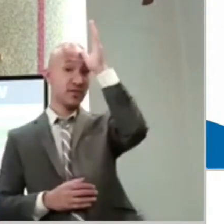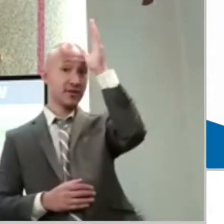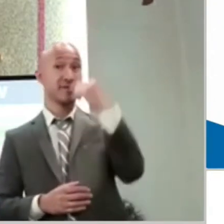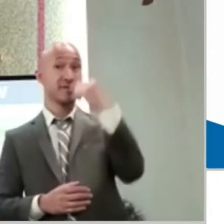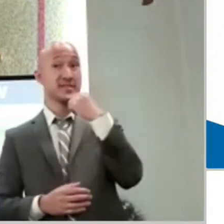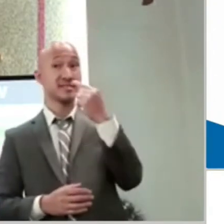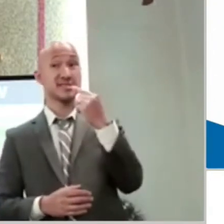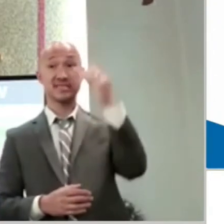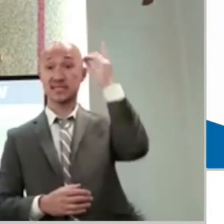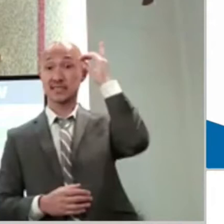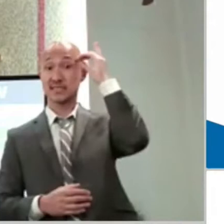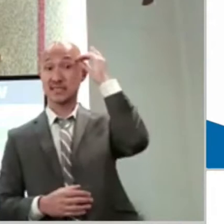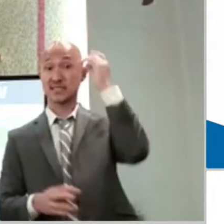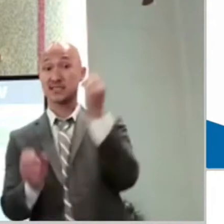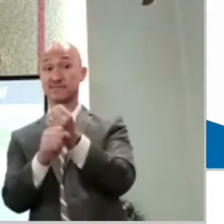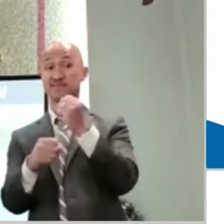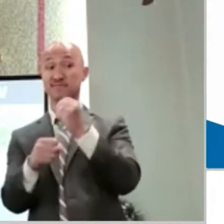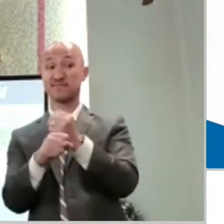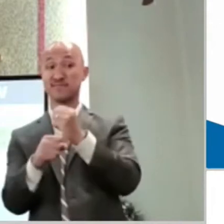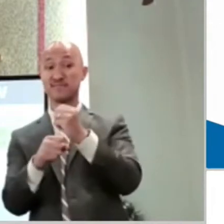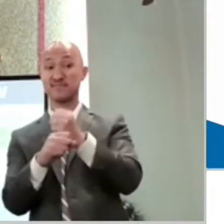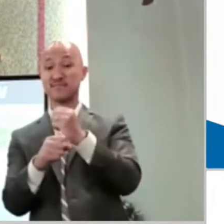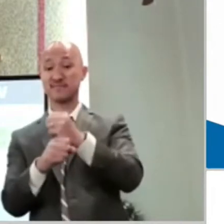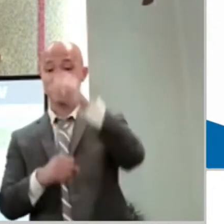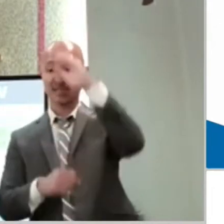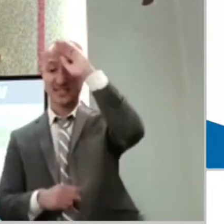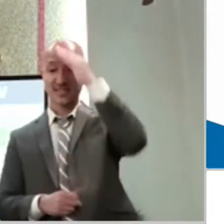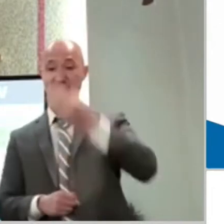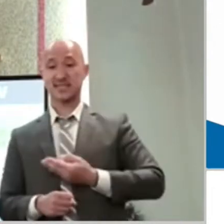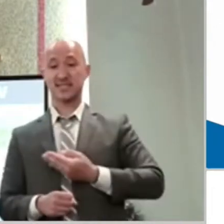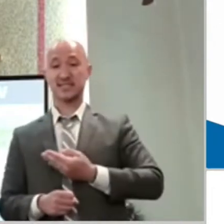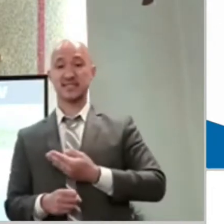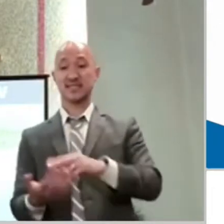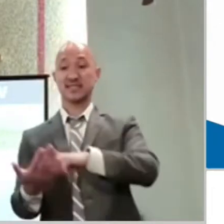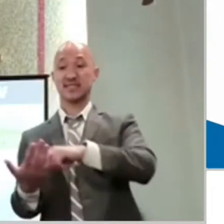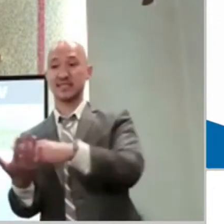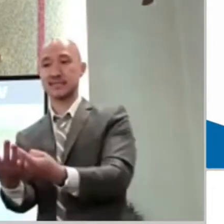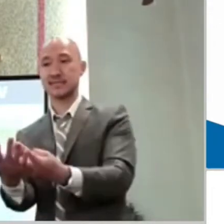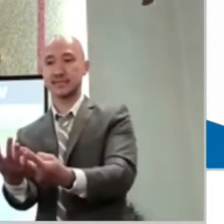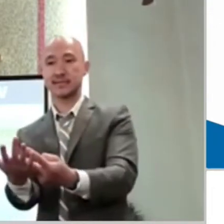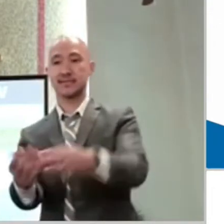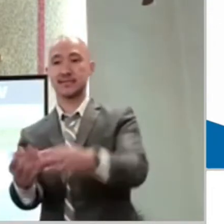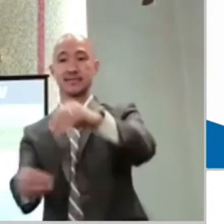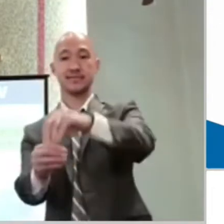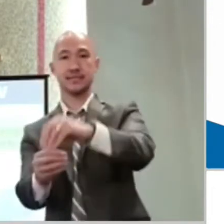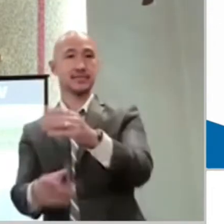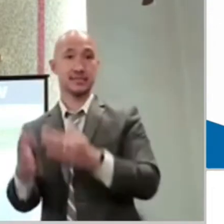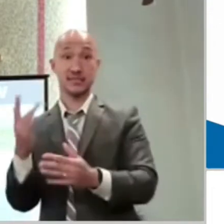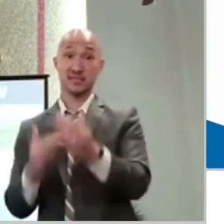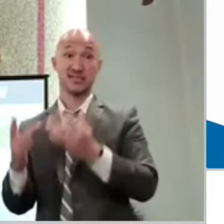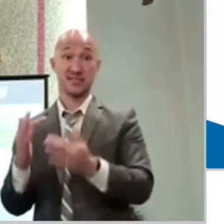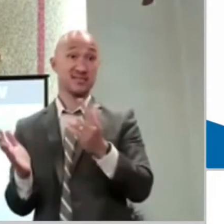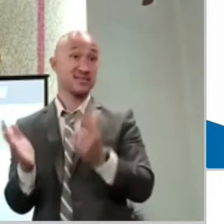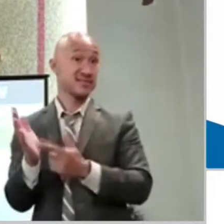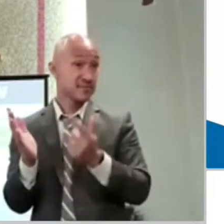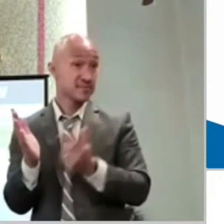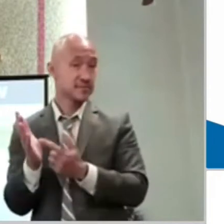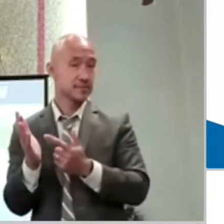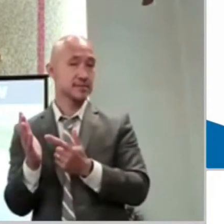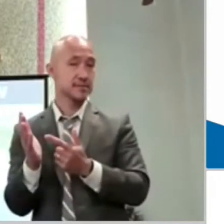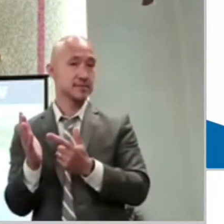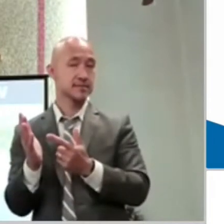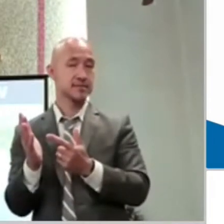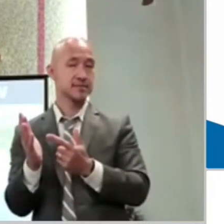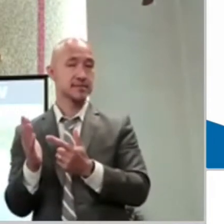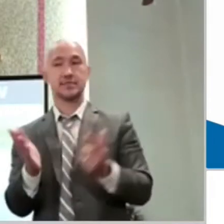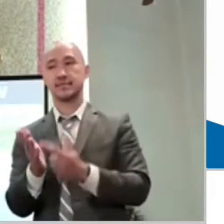or into water to destroy him. And then the father makes a plea here. If it's possible for you, put yourself in our place.